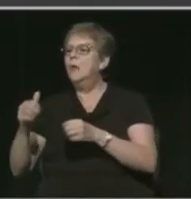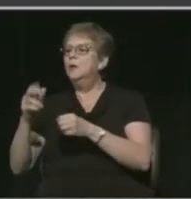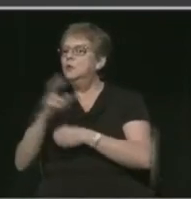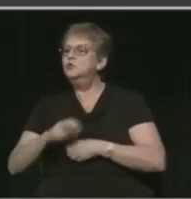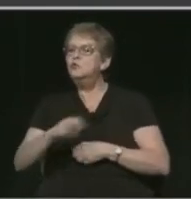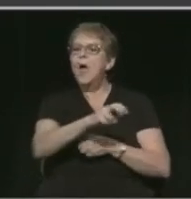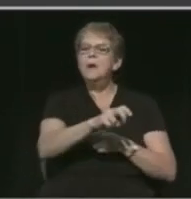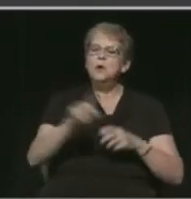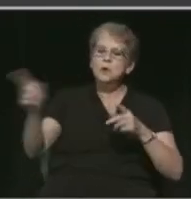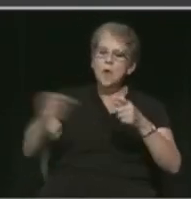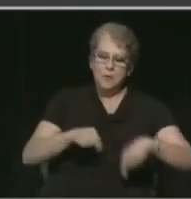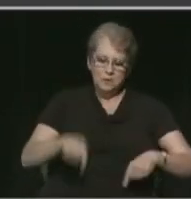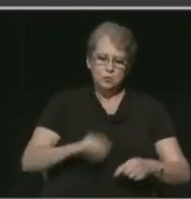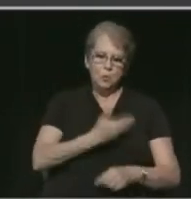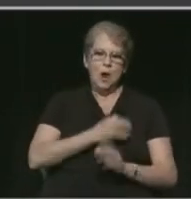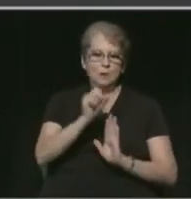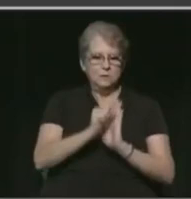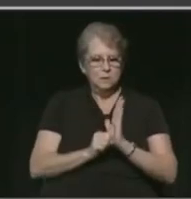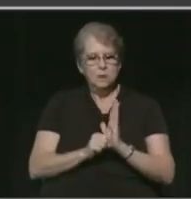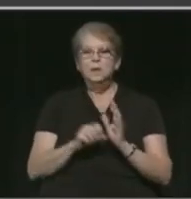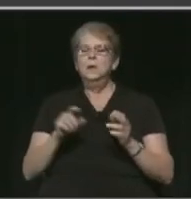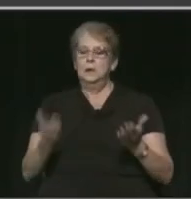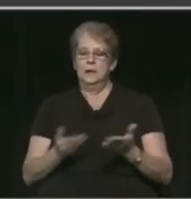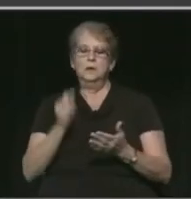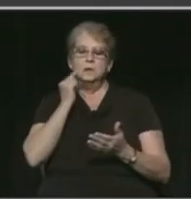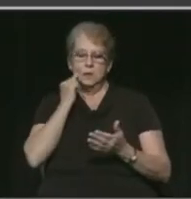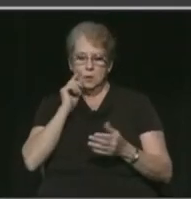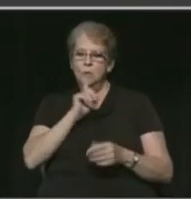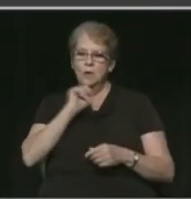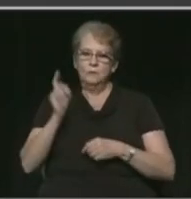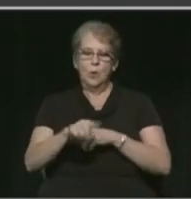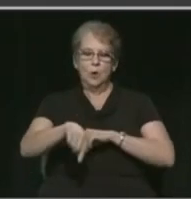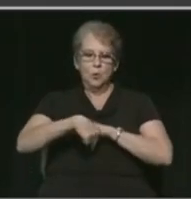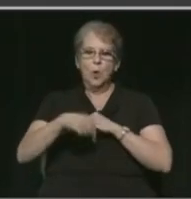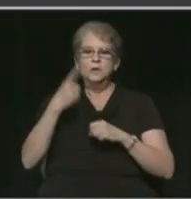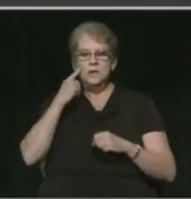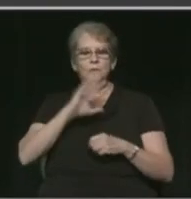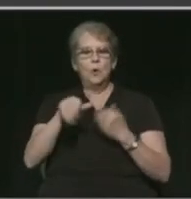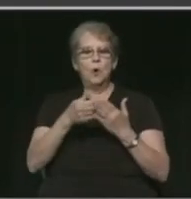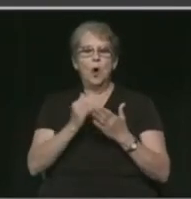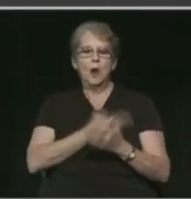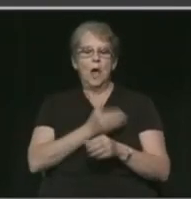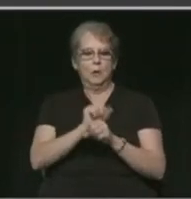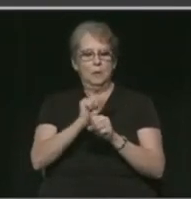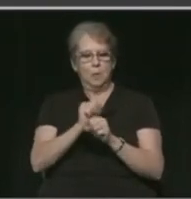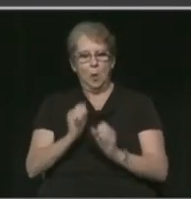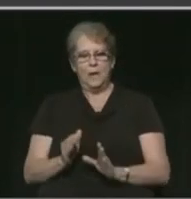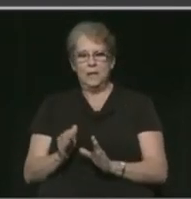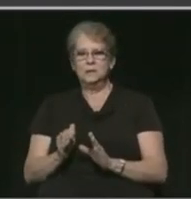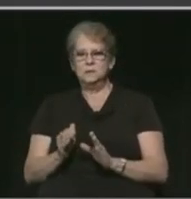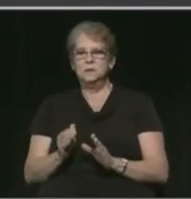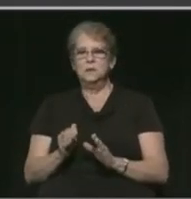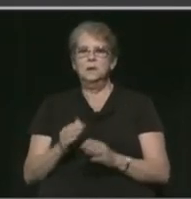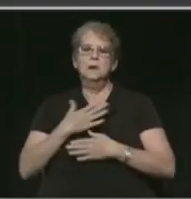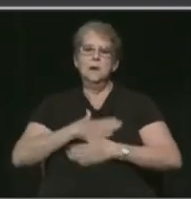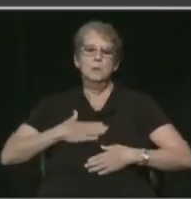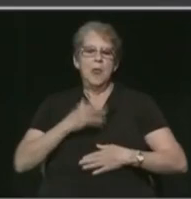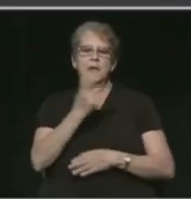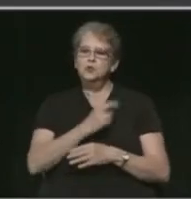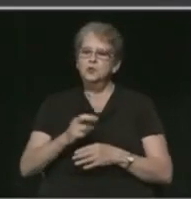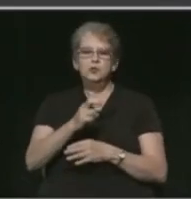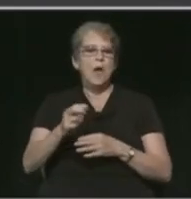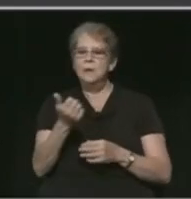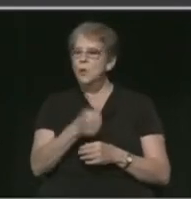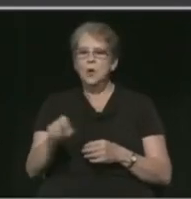city of San Antonio. know, we have ordered quarantine for our own employees who have had, you know, pleasure travel or